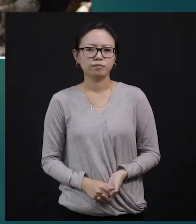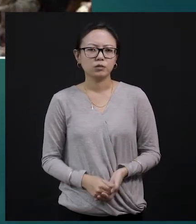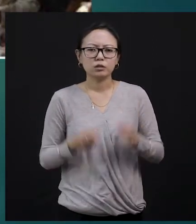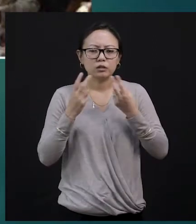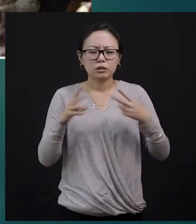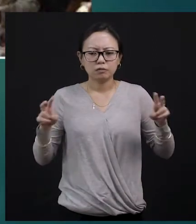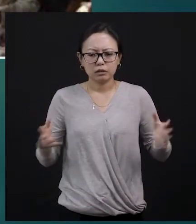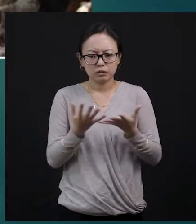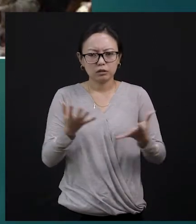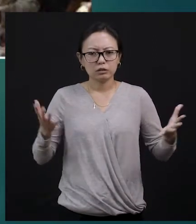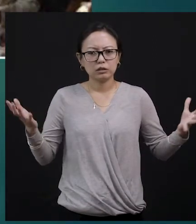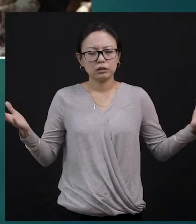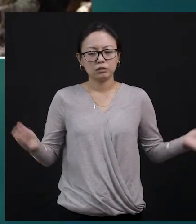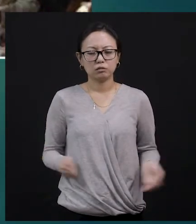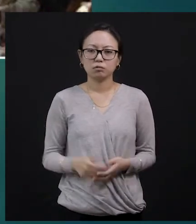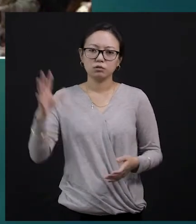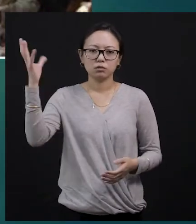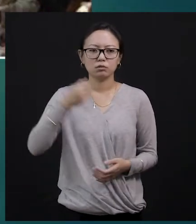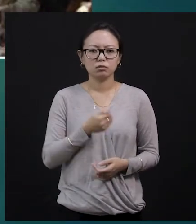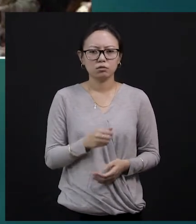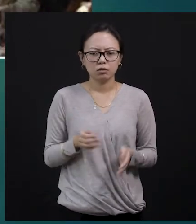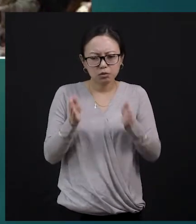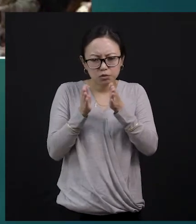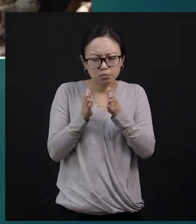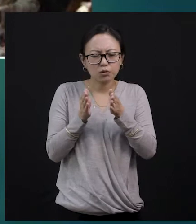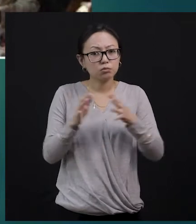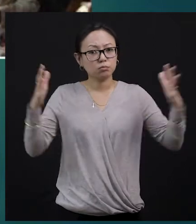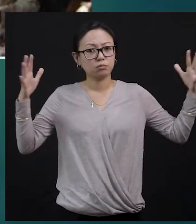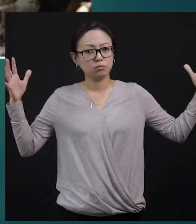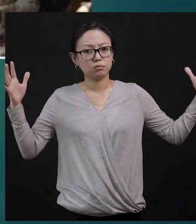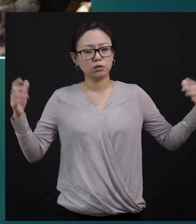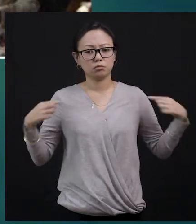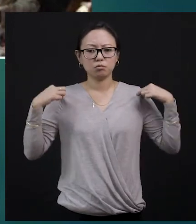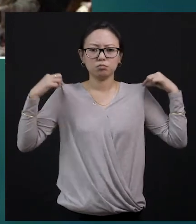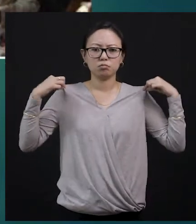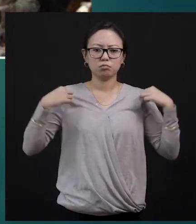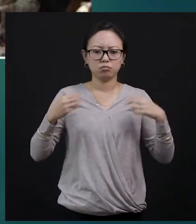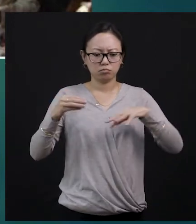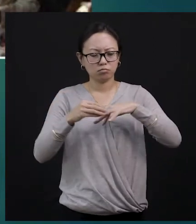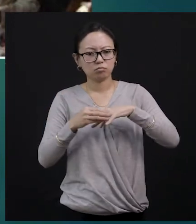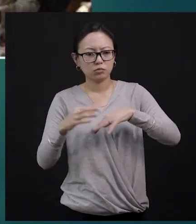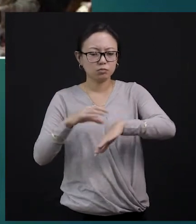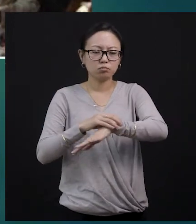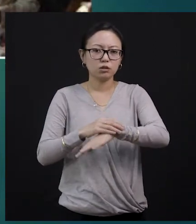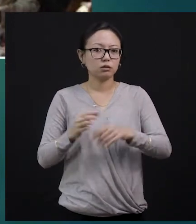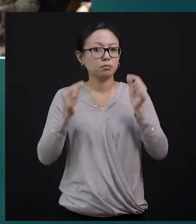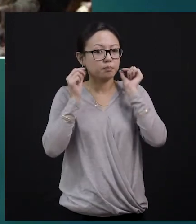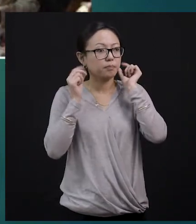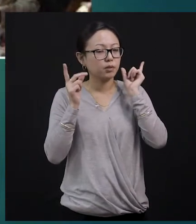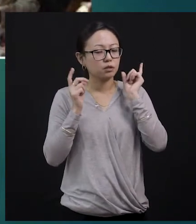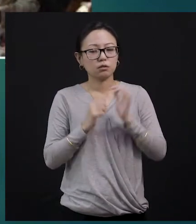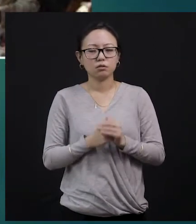from the smallest to the biggest. And so you can even find clothings. You can even find accessories, like the earrings and the